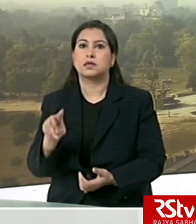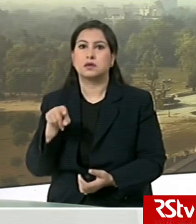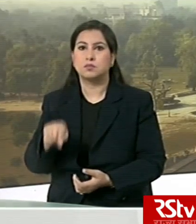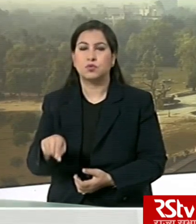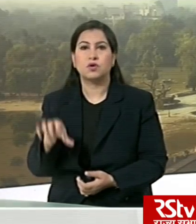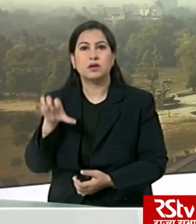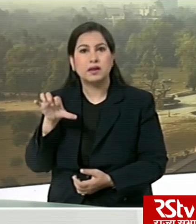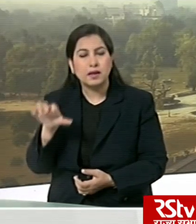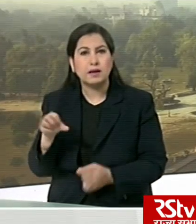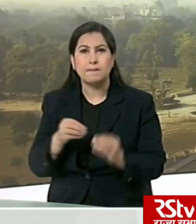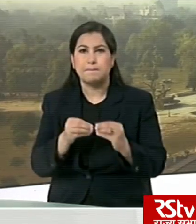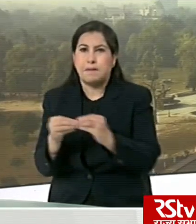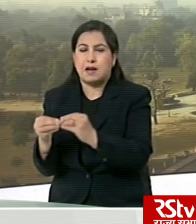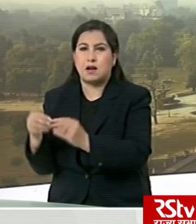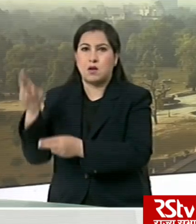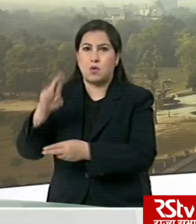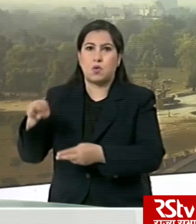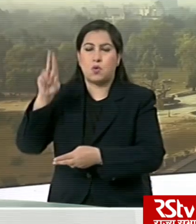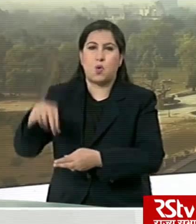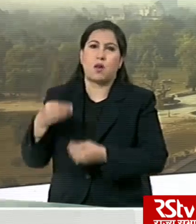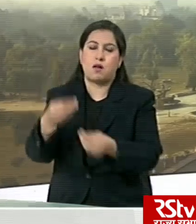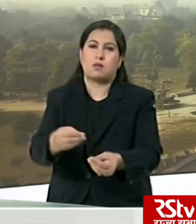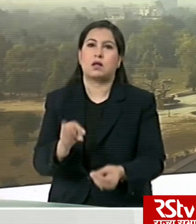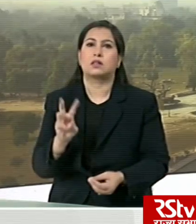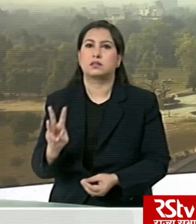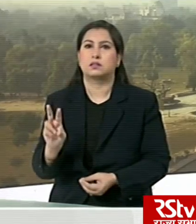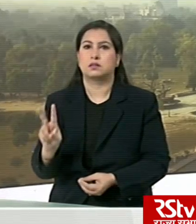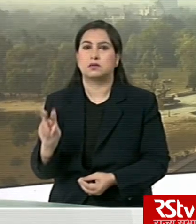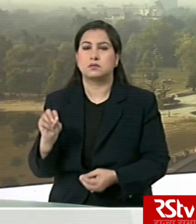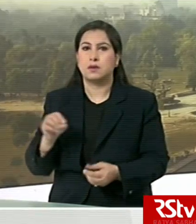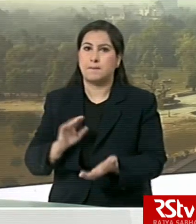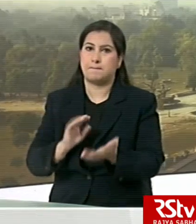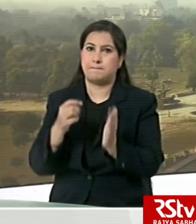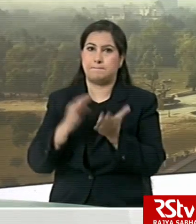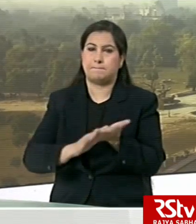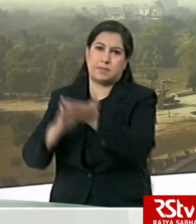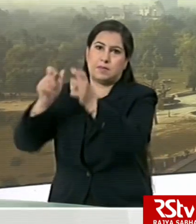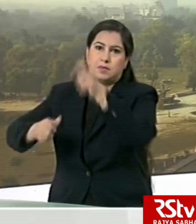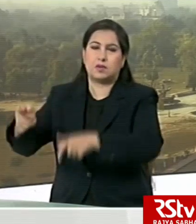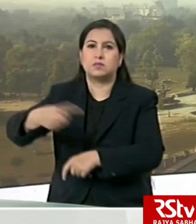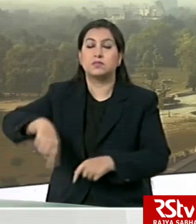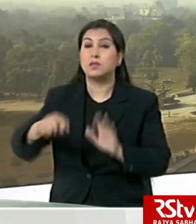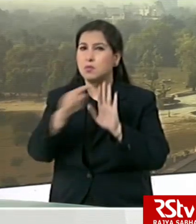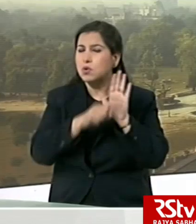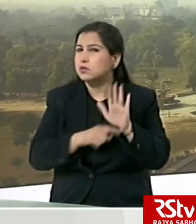to more than 320 million people. Policy measures undertaken by the Government of India,